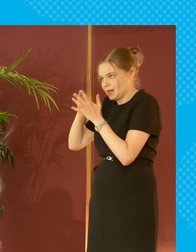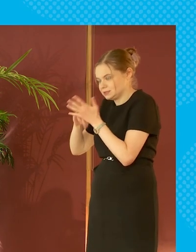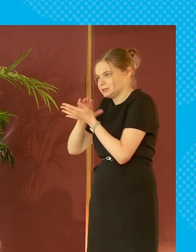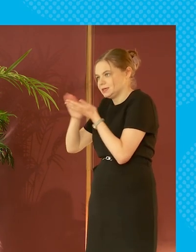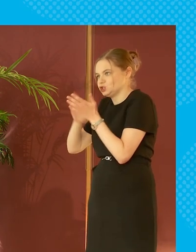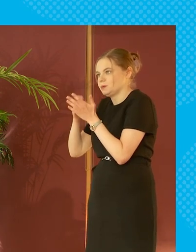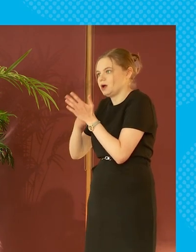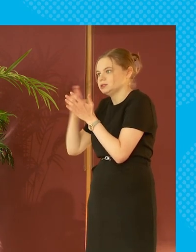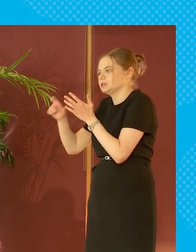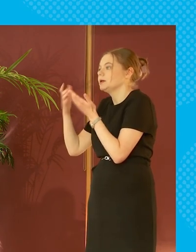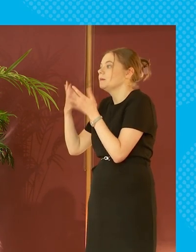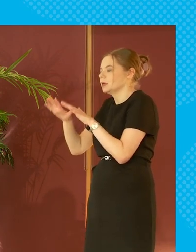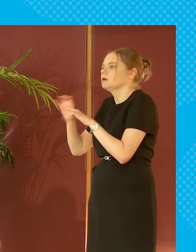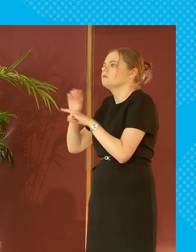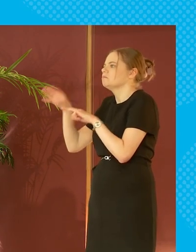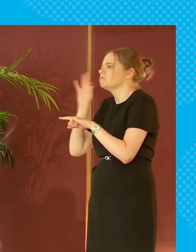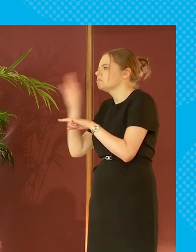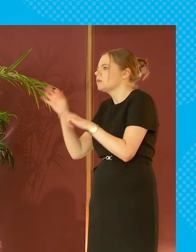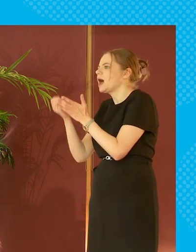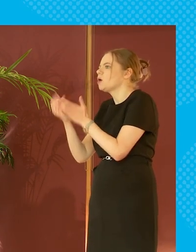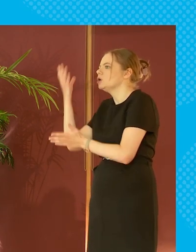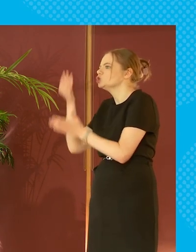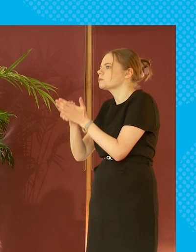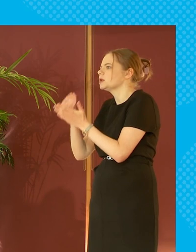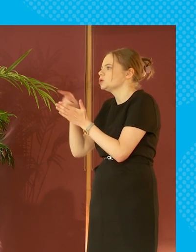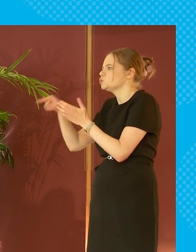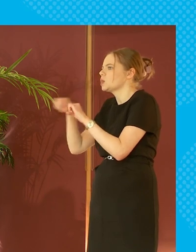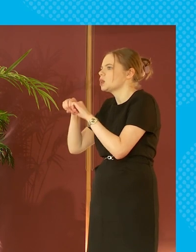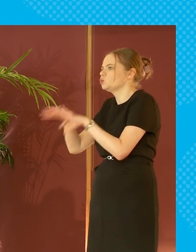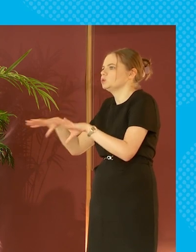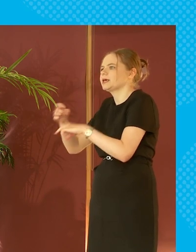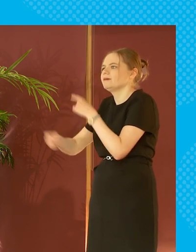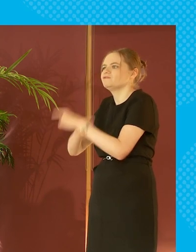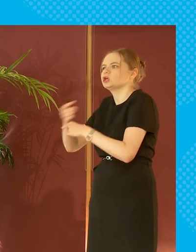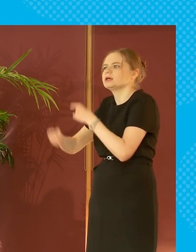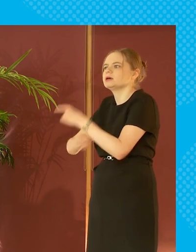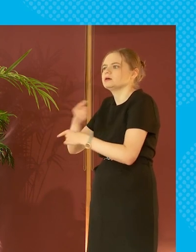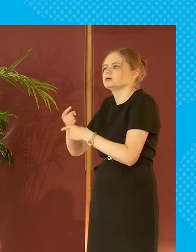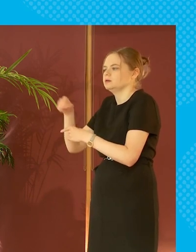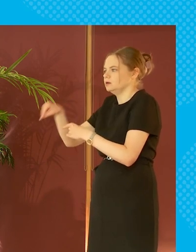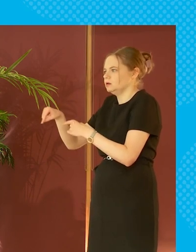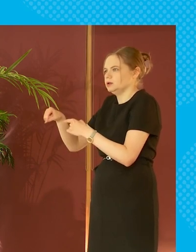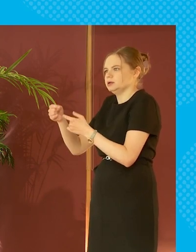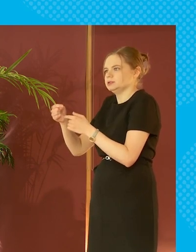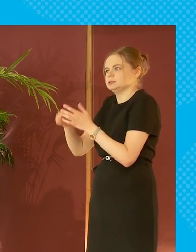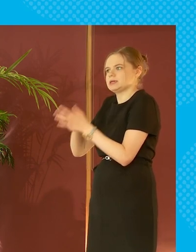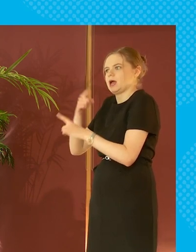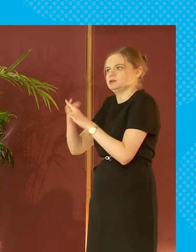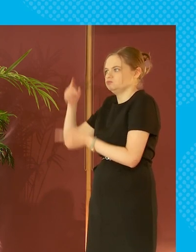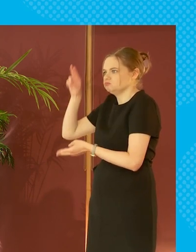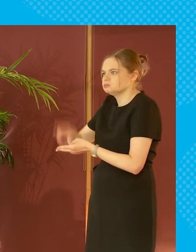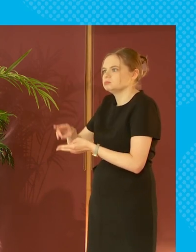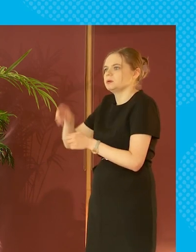hmrc and said how much money do you lose each year by giving this tax